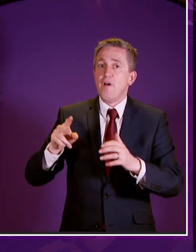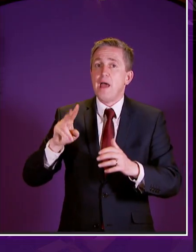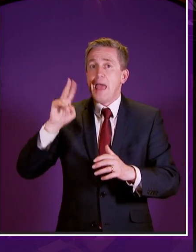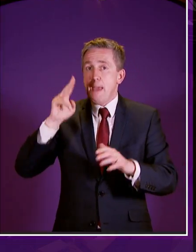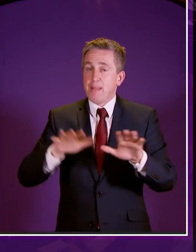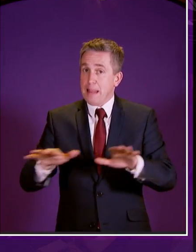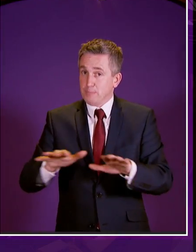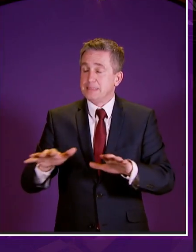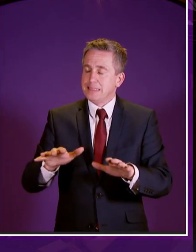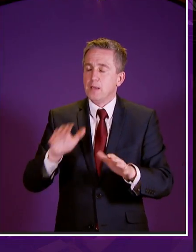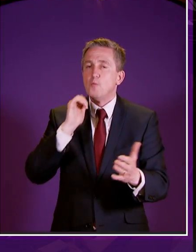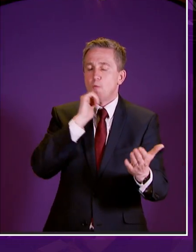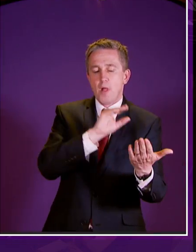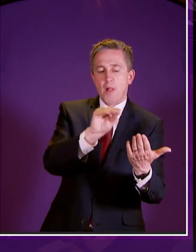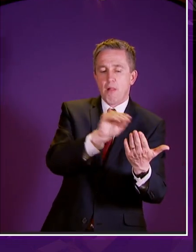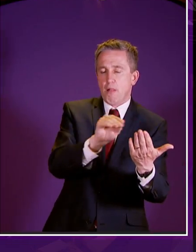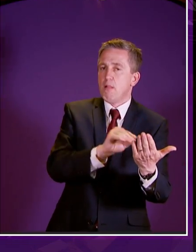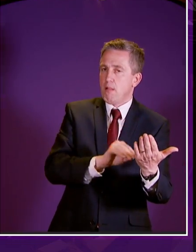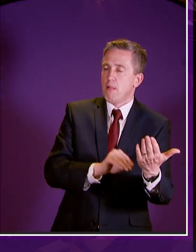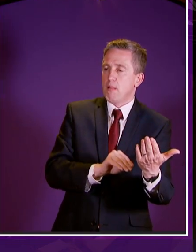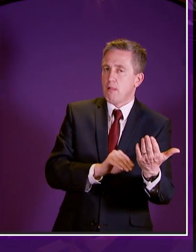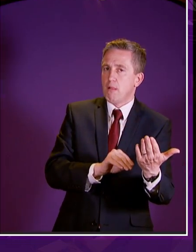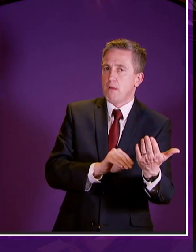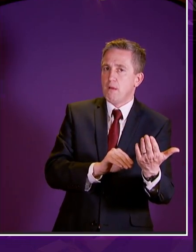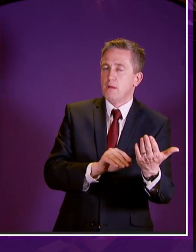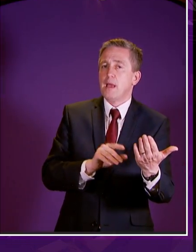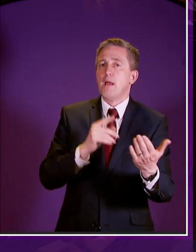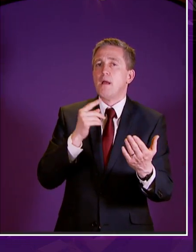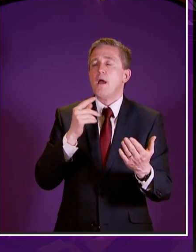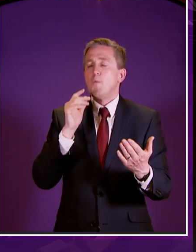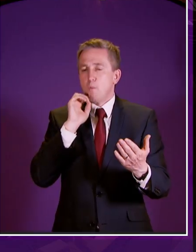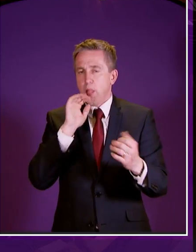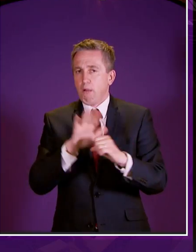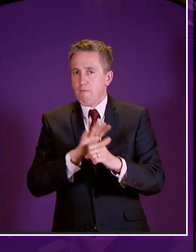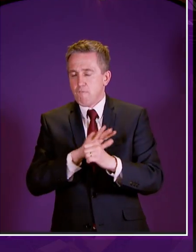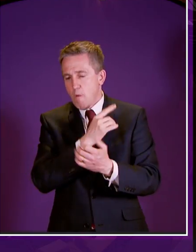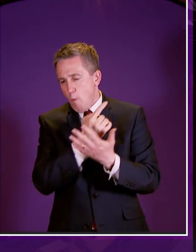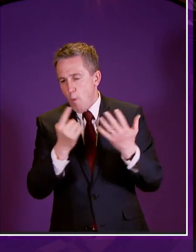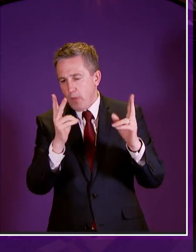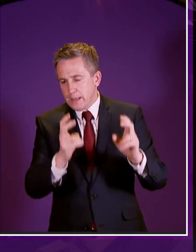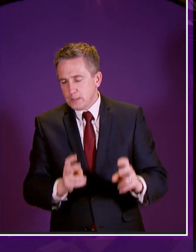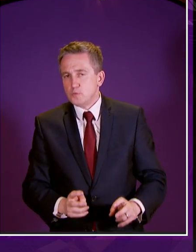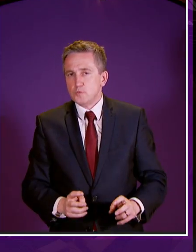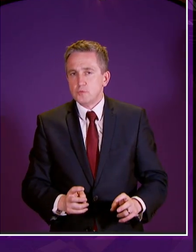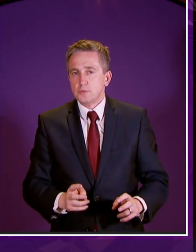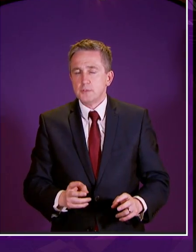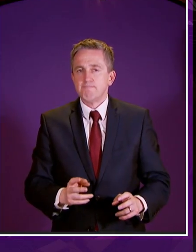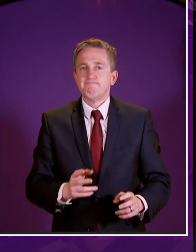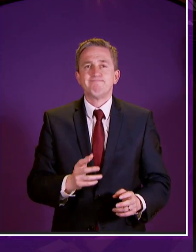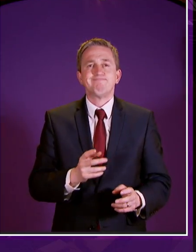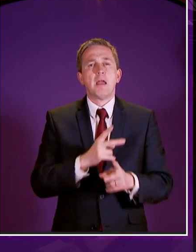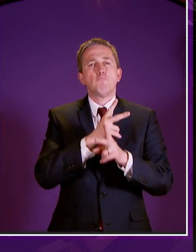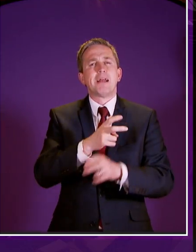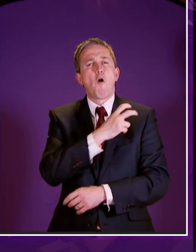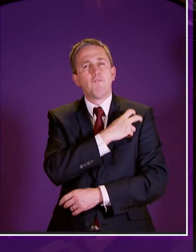epilepsy we will take account of that and we will uh look at all of those matters i am also very grateful presiding officer